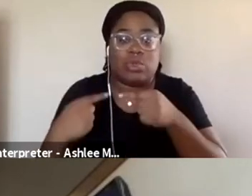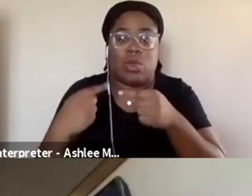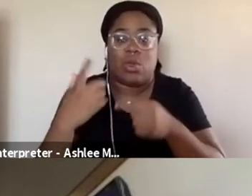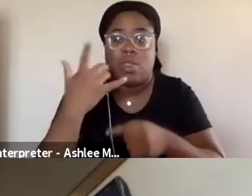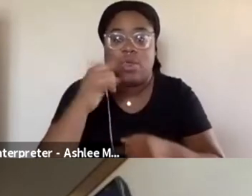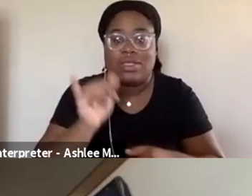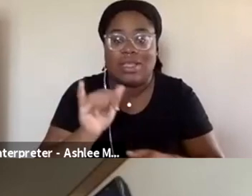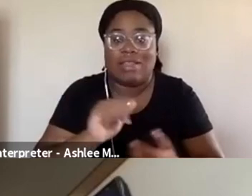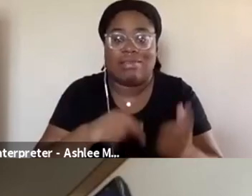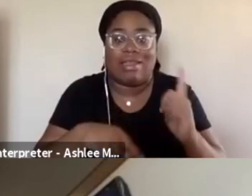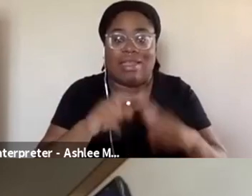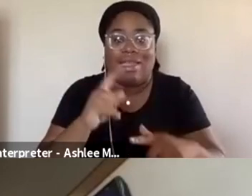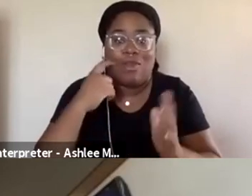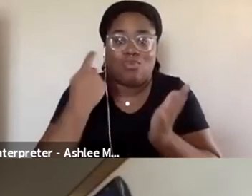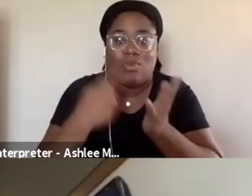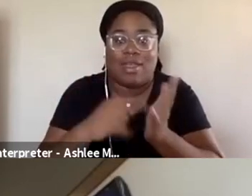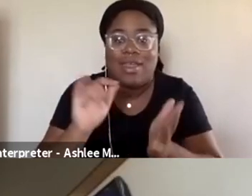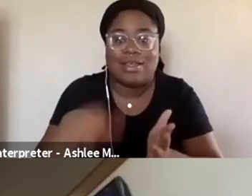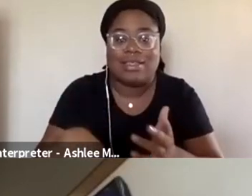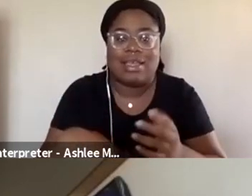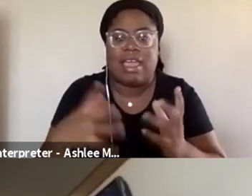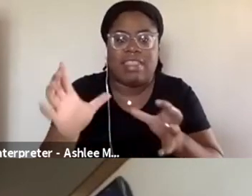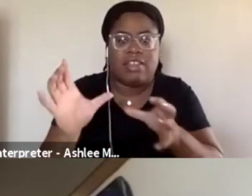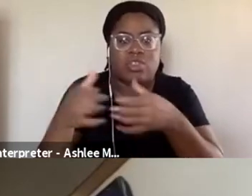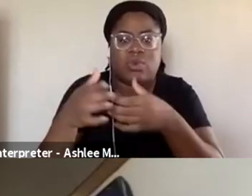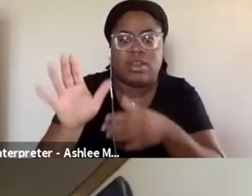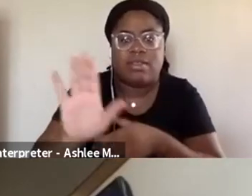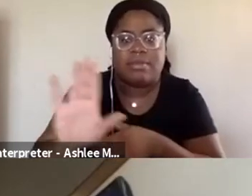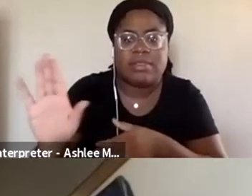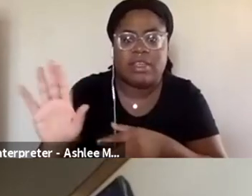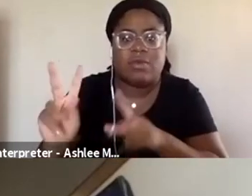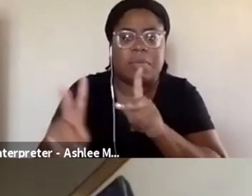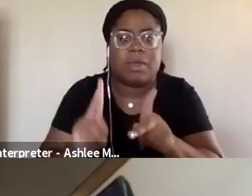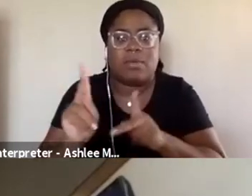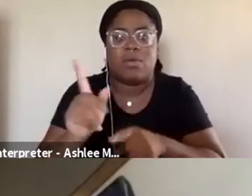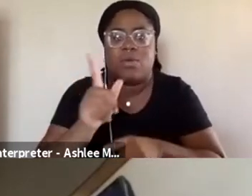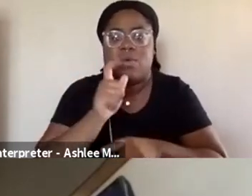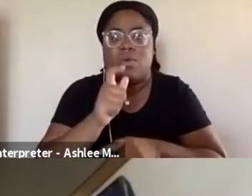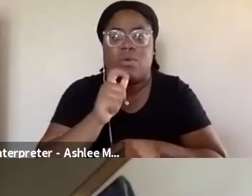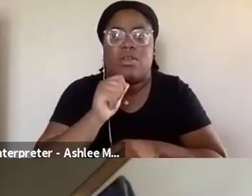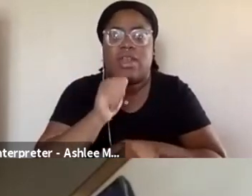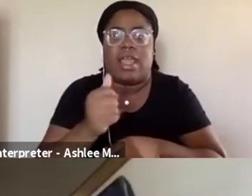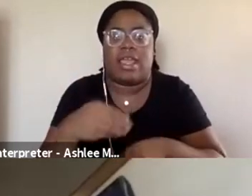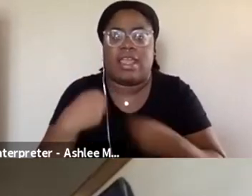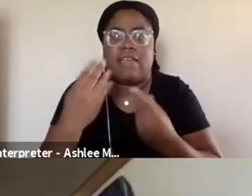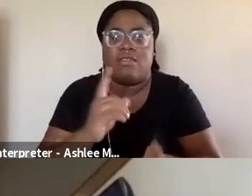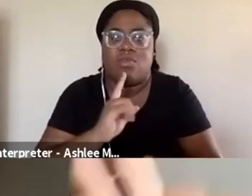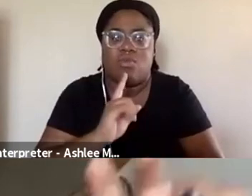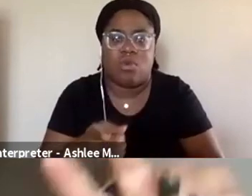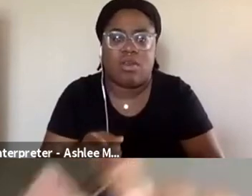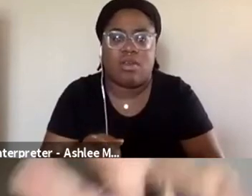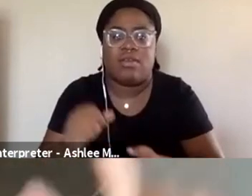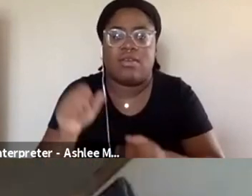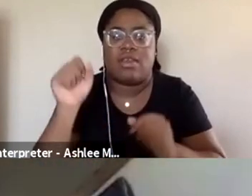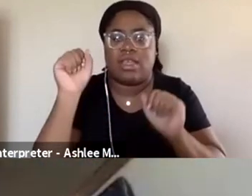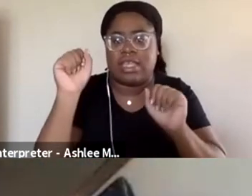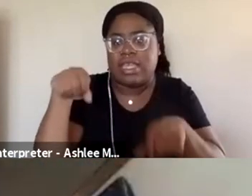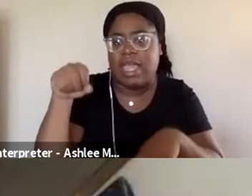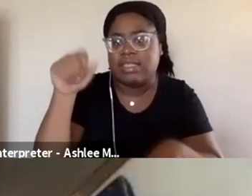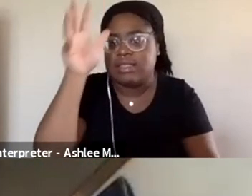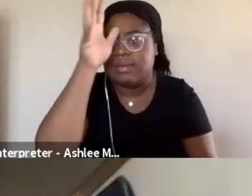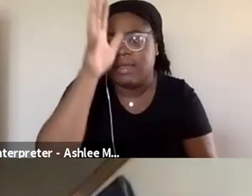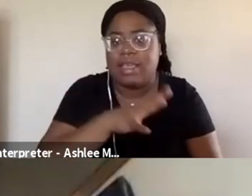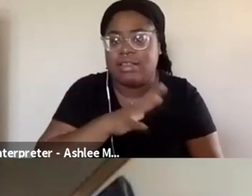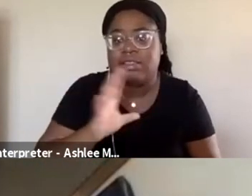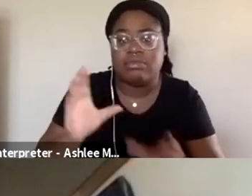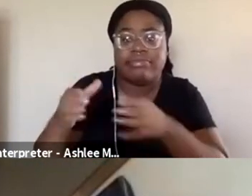how to like recognize it. they've also surrounded themselves like with folks that aren't giving them like the real, right? You know, like, you know, yes, men or whatever, you know, they, they